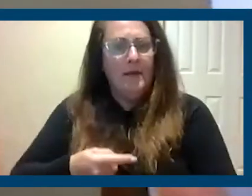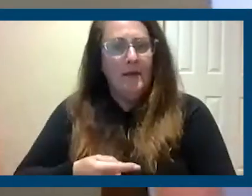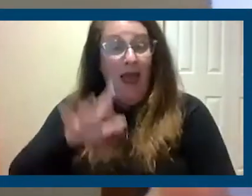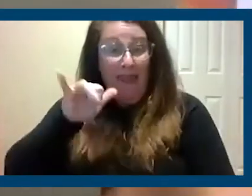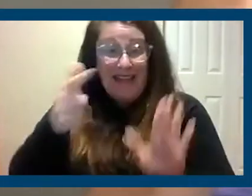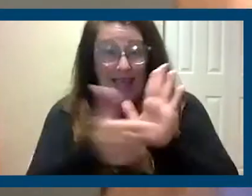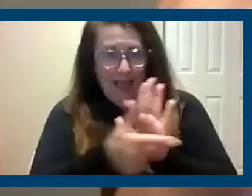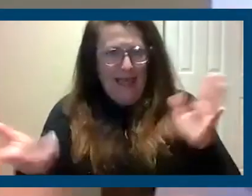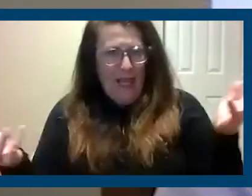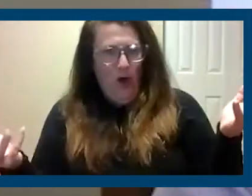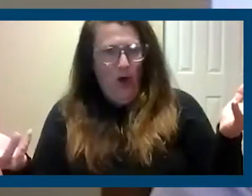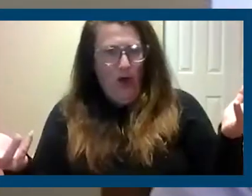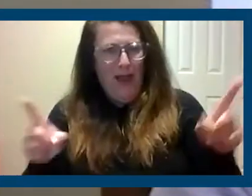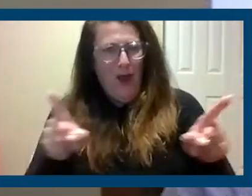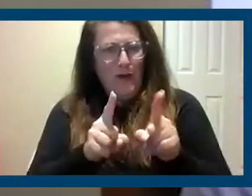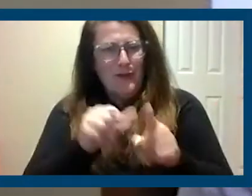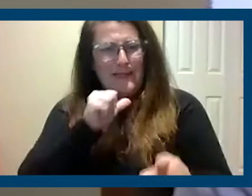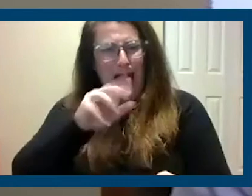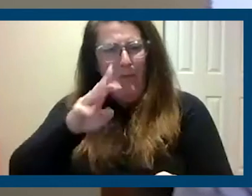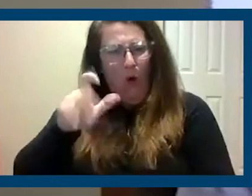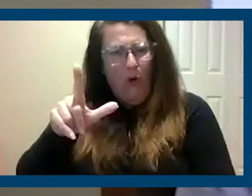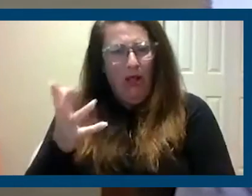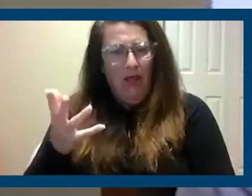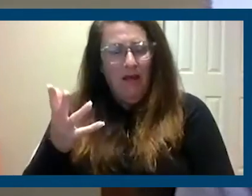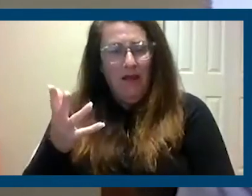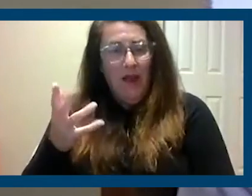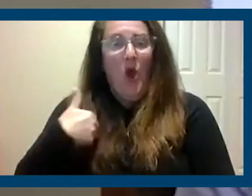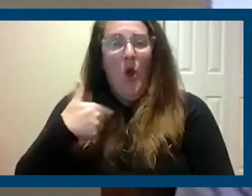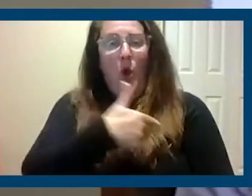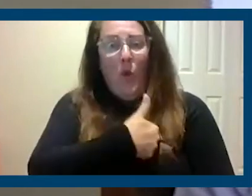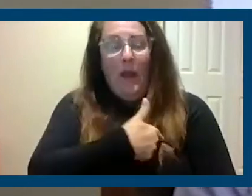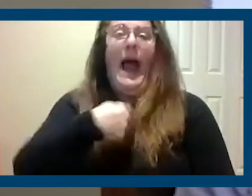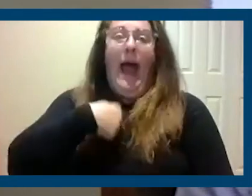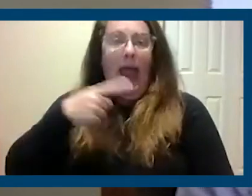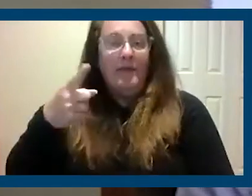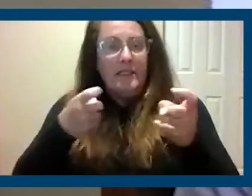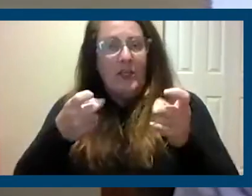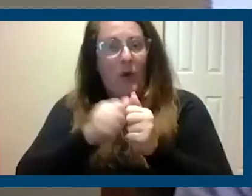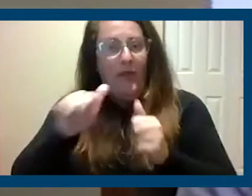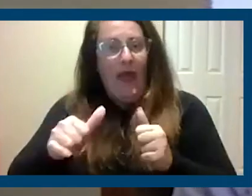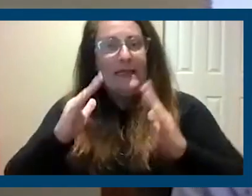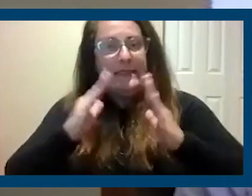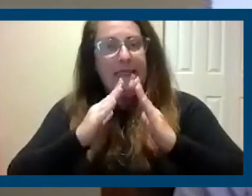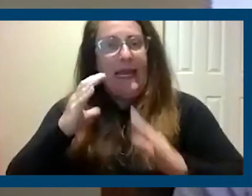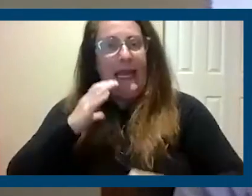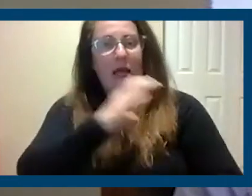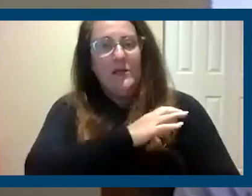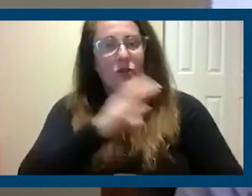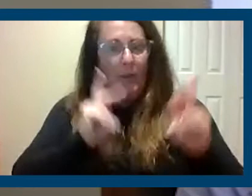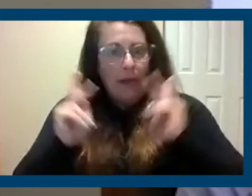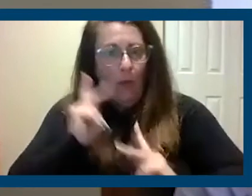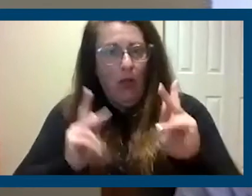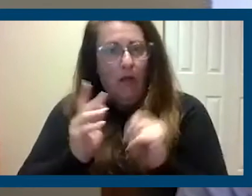illegal, but that's just immoral. And this is what we have to deal with, what I have to deal with as a council member to stop these unscrupulous